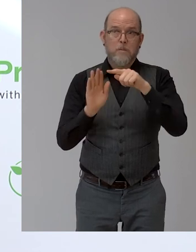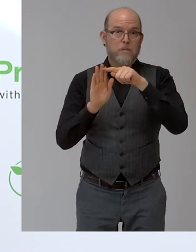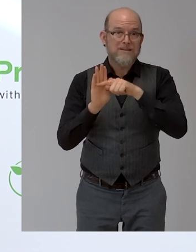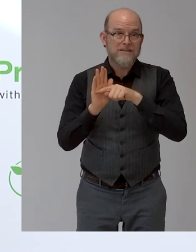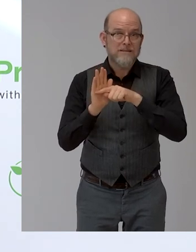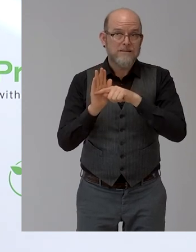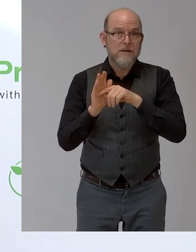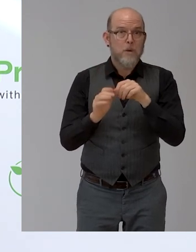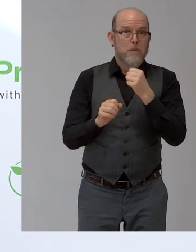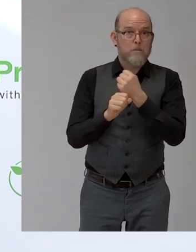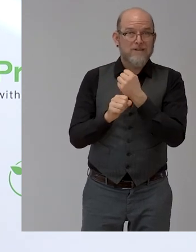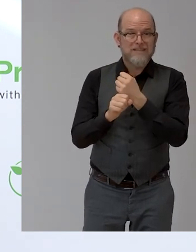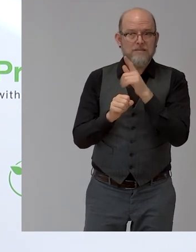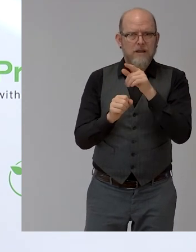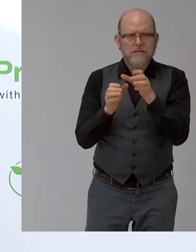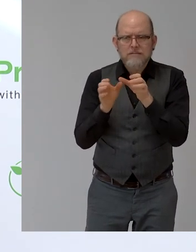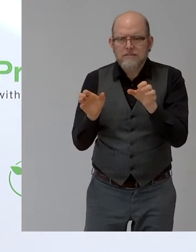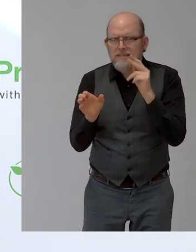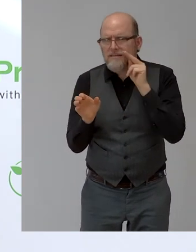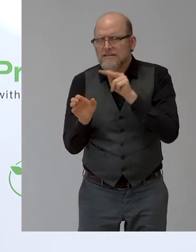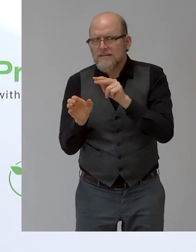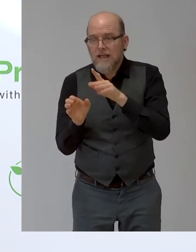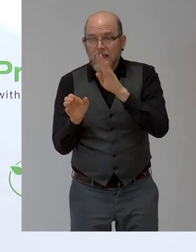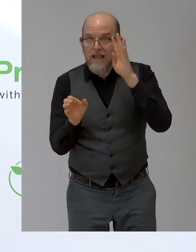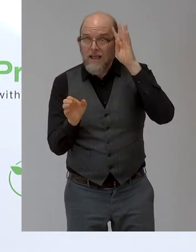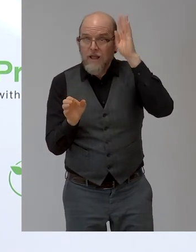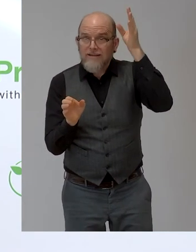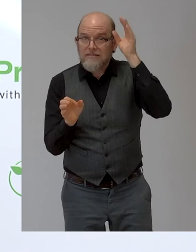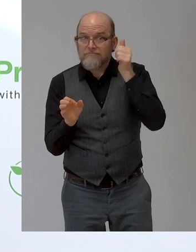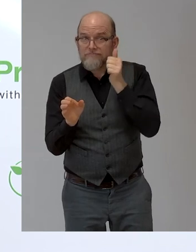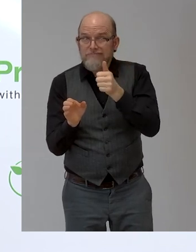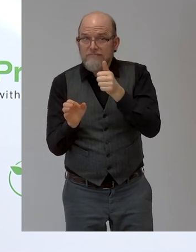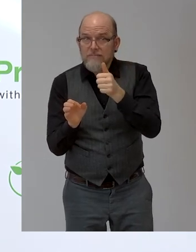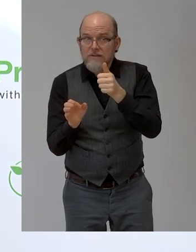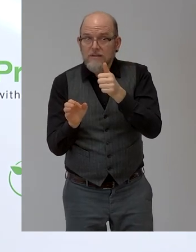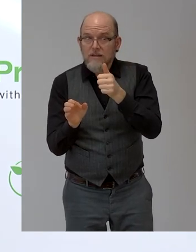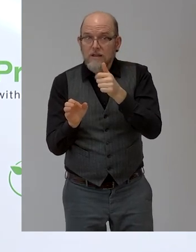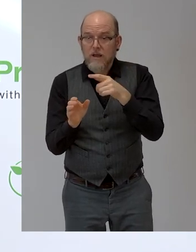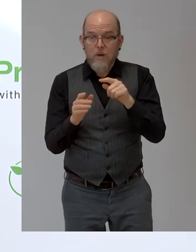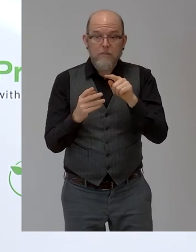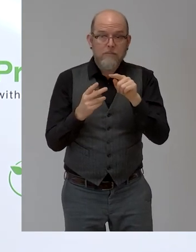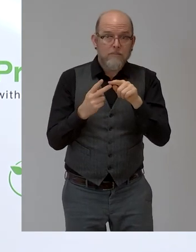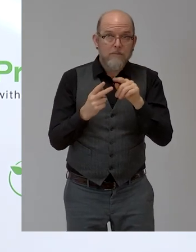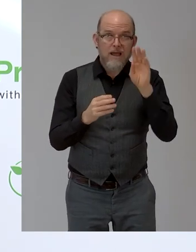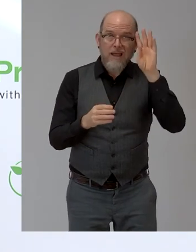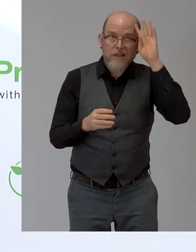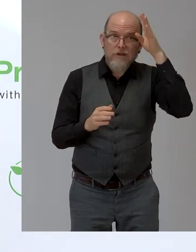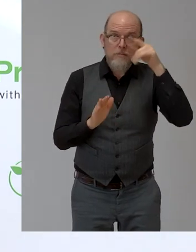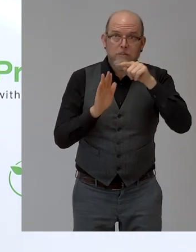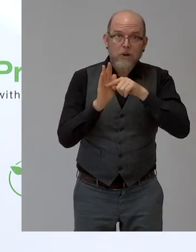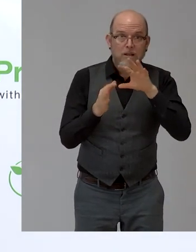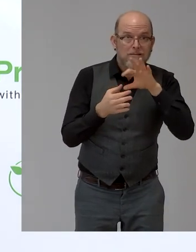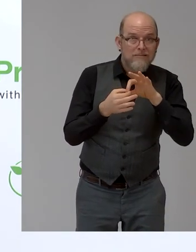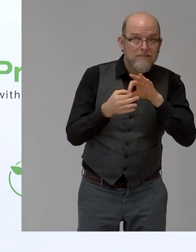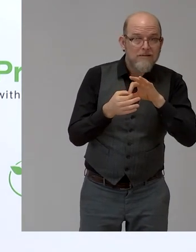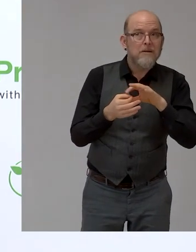looking for innovations, innovations from the policies, laws, standards and regulation. And practices we have